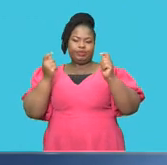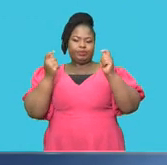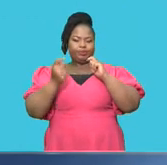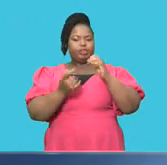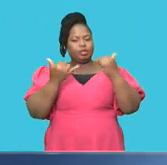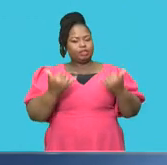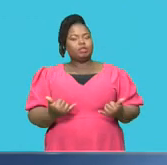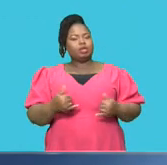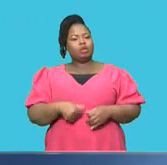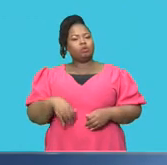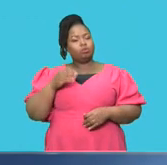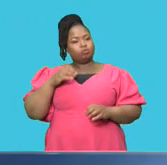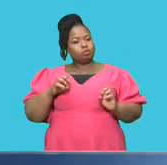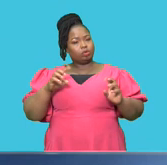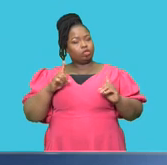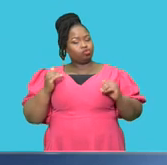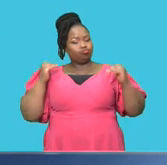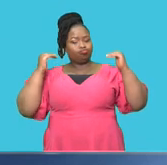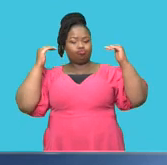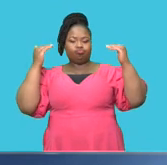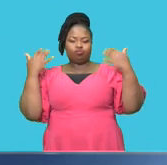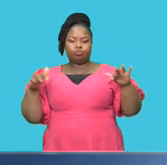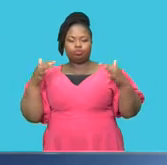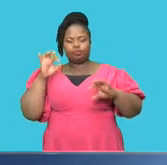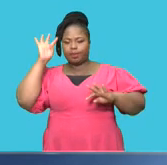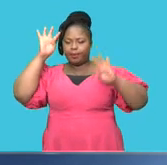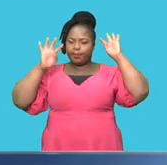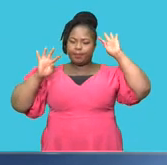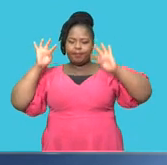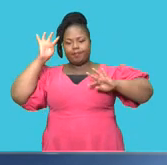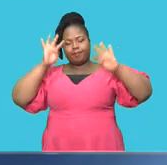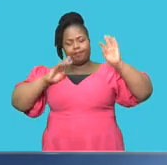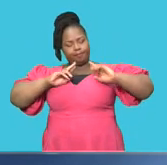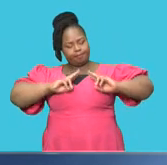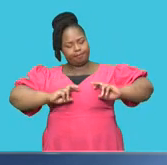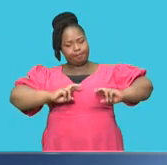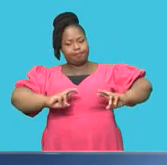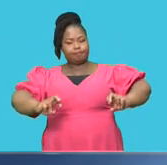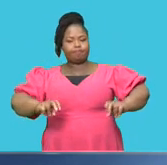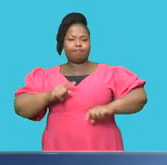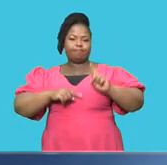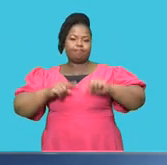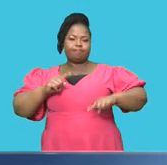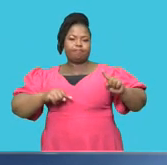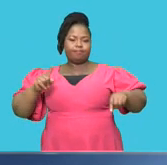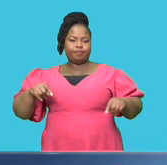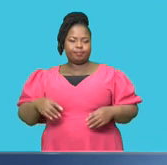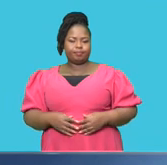renowned academic powerhouse, embracing innovation, research, and diversity.